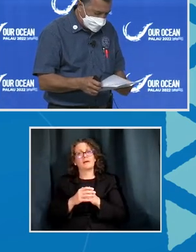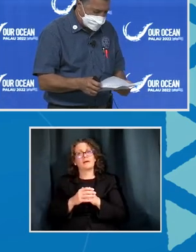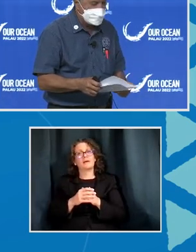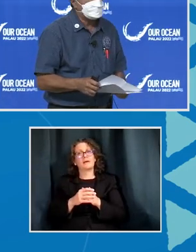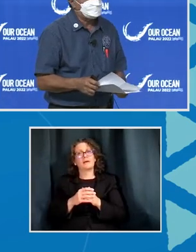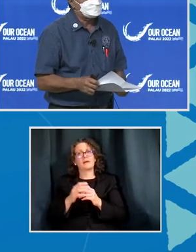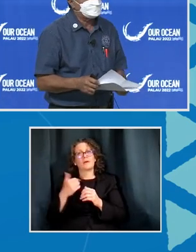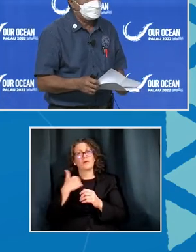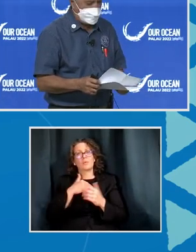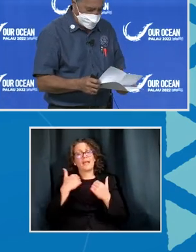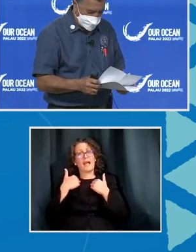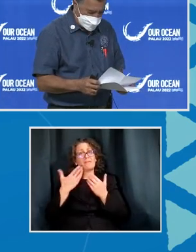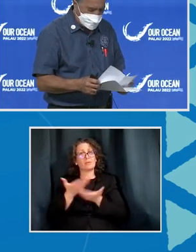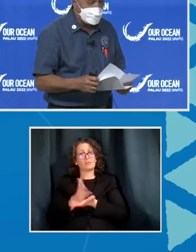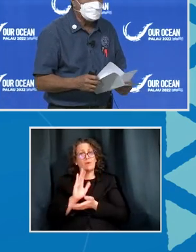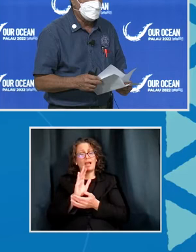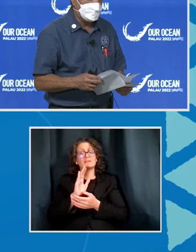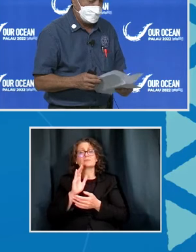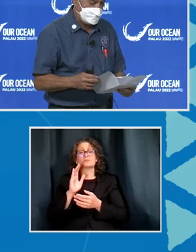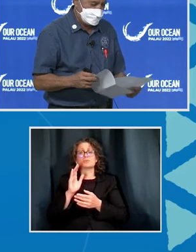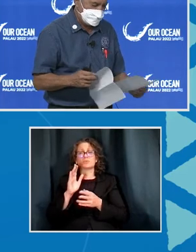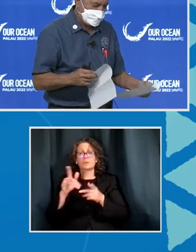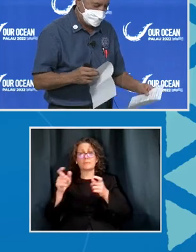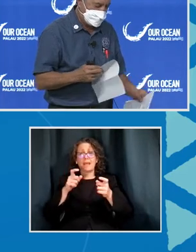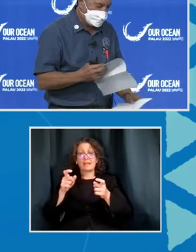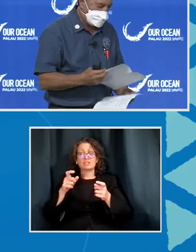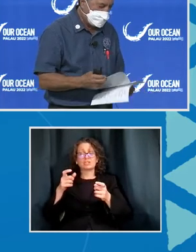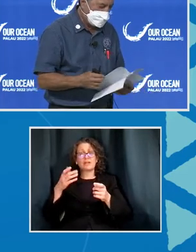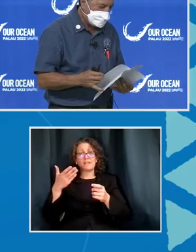to manage the fish stocks within those waters.